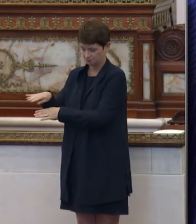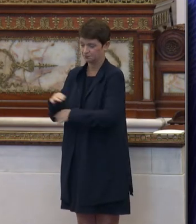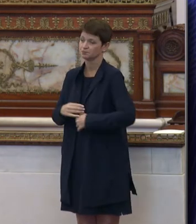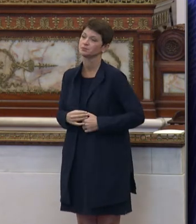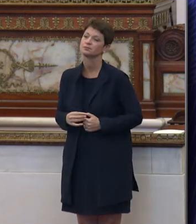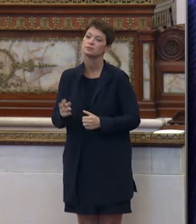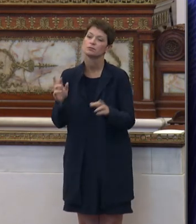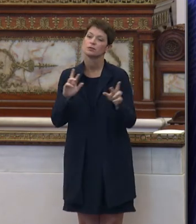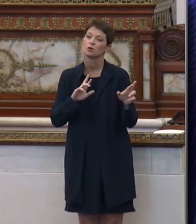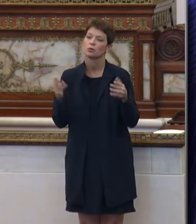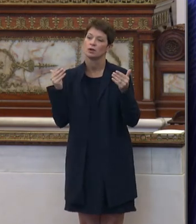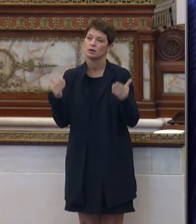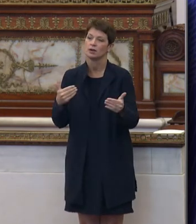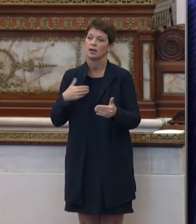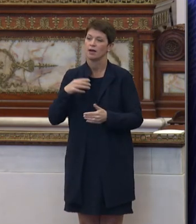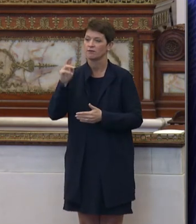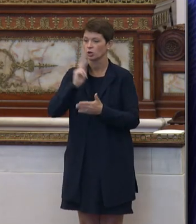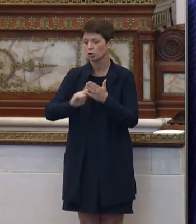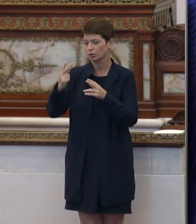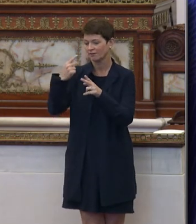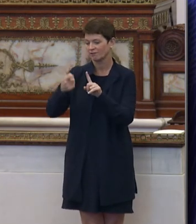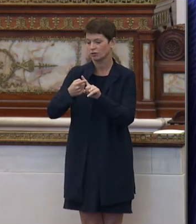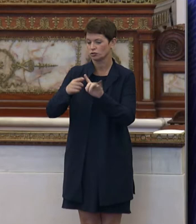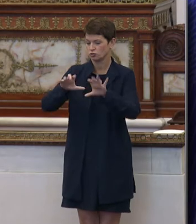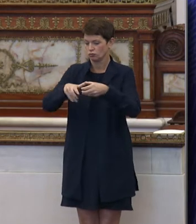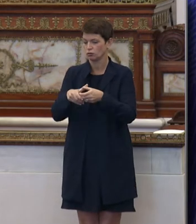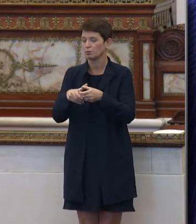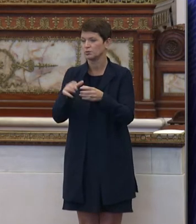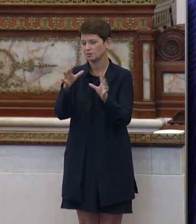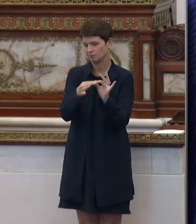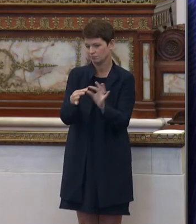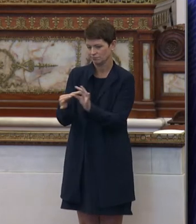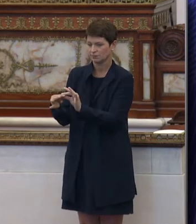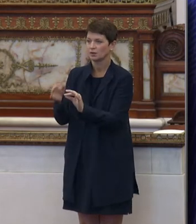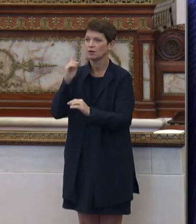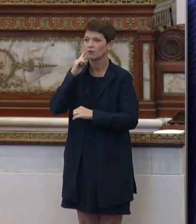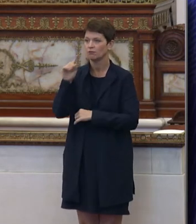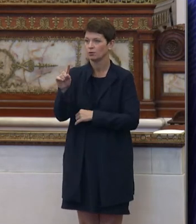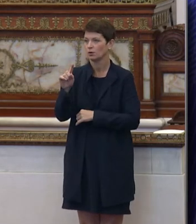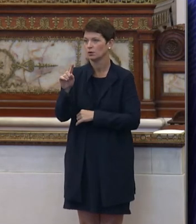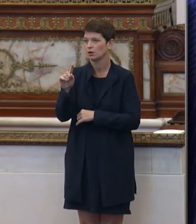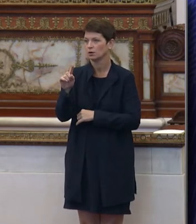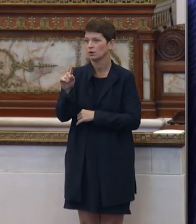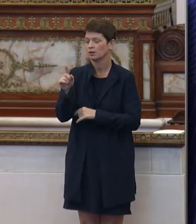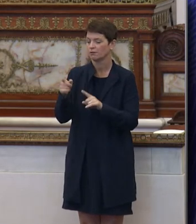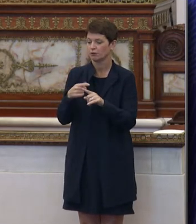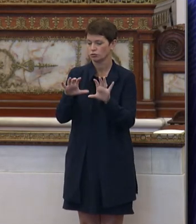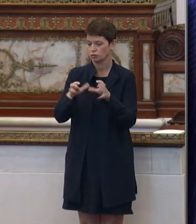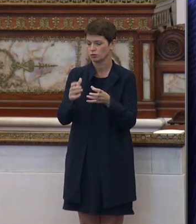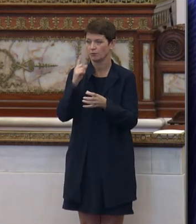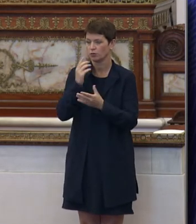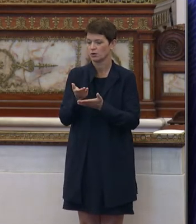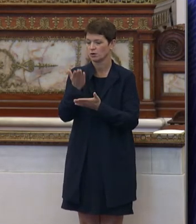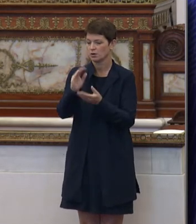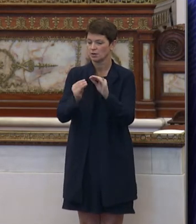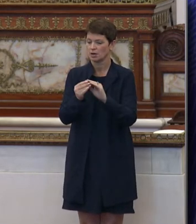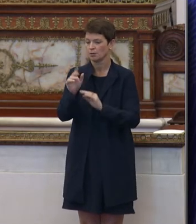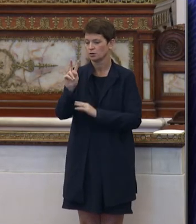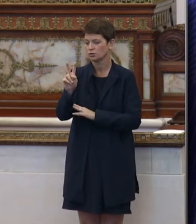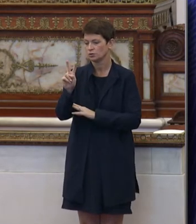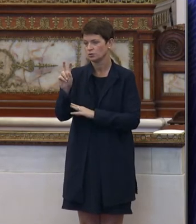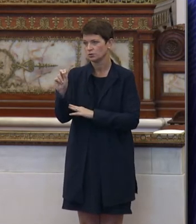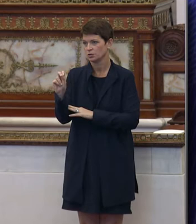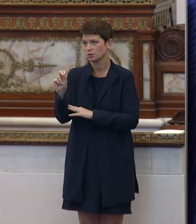we're going to have Mr. Clerk call the panel and witnesses for the first panel for Resolution 220